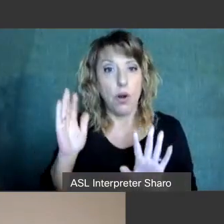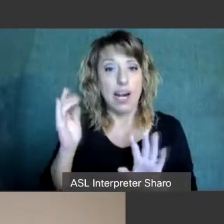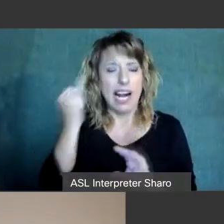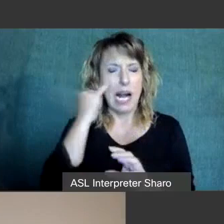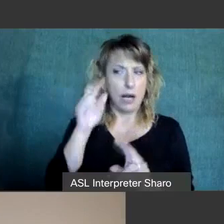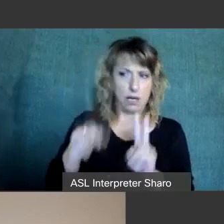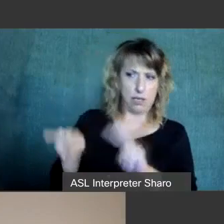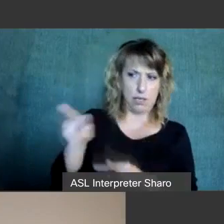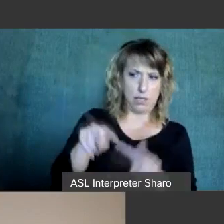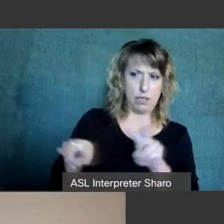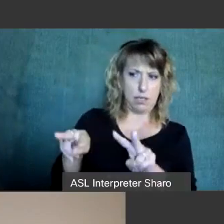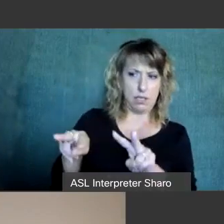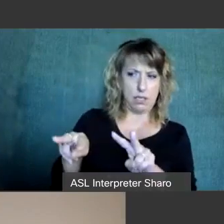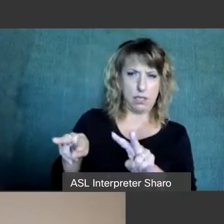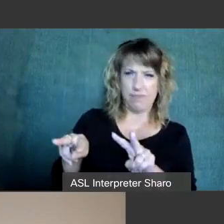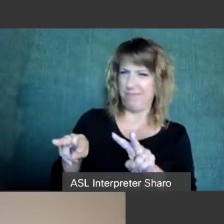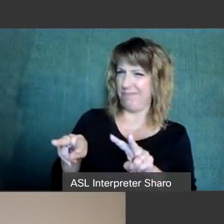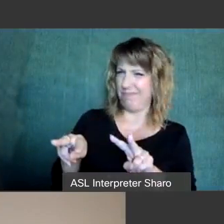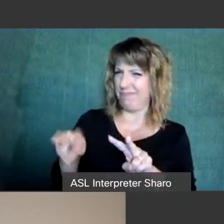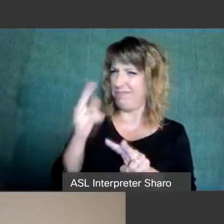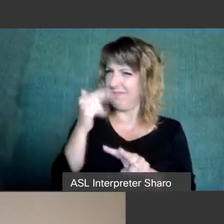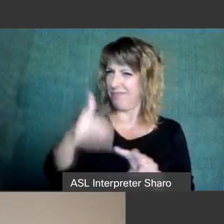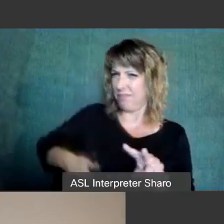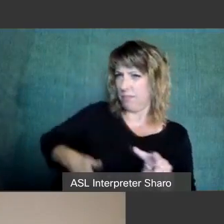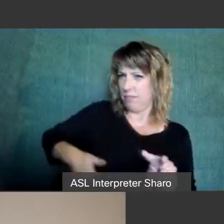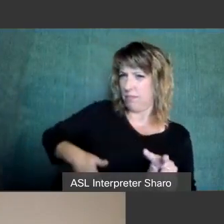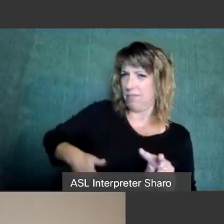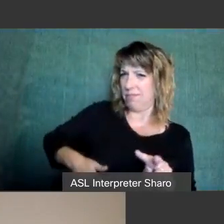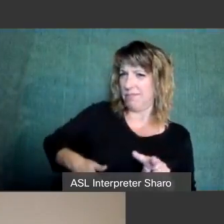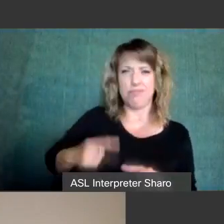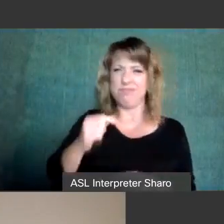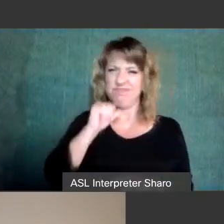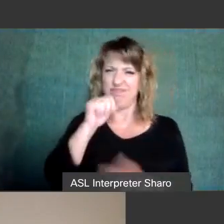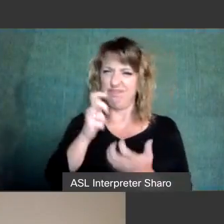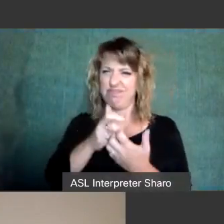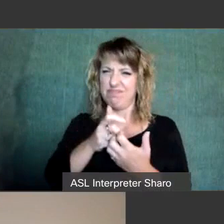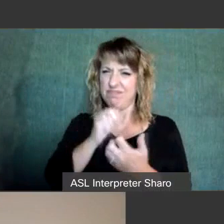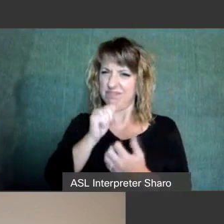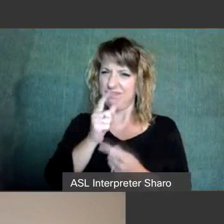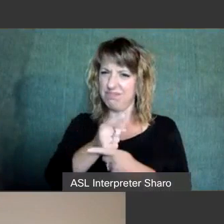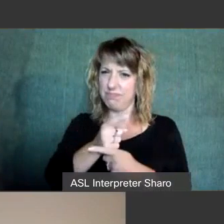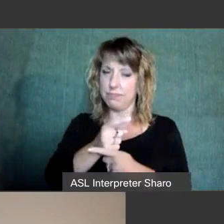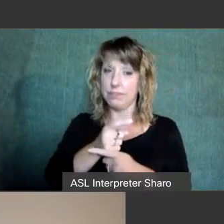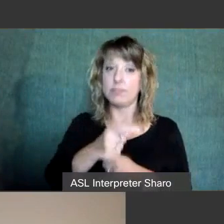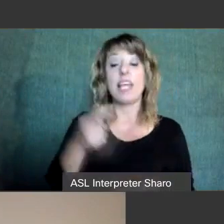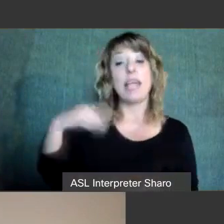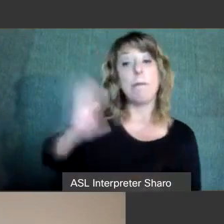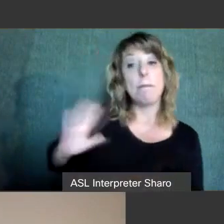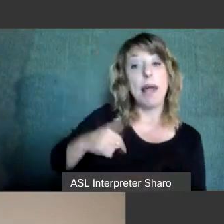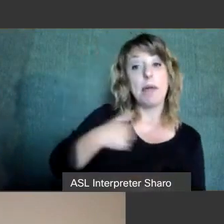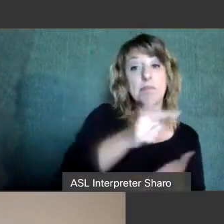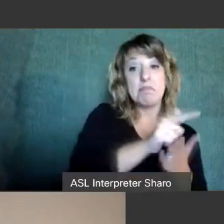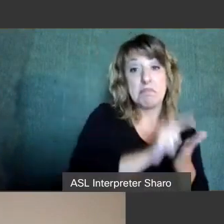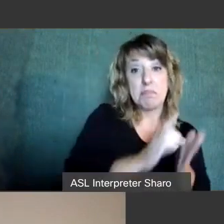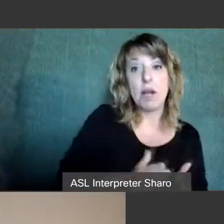drunk driving isn't adding up. And I actually, as a civil litigator, I defended an individual who, in